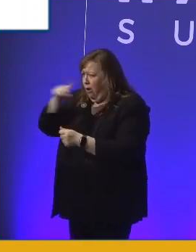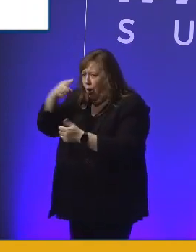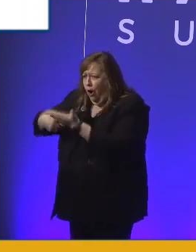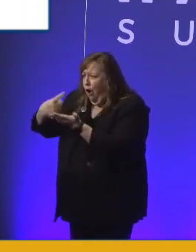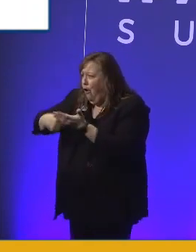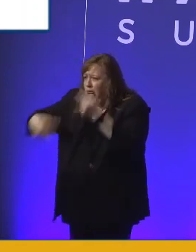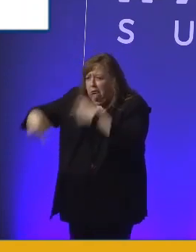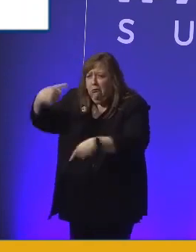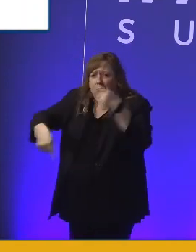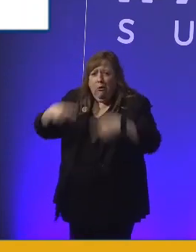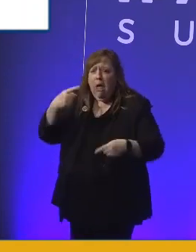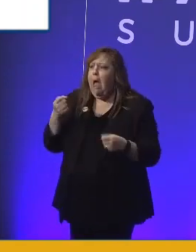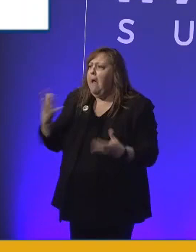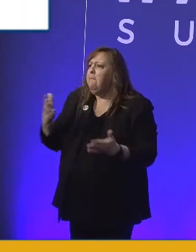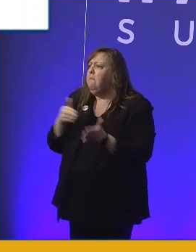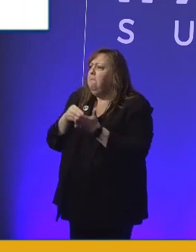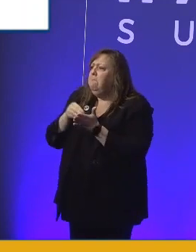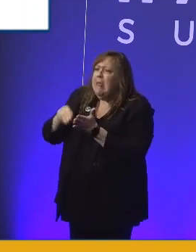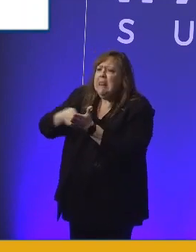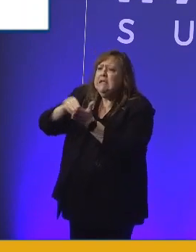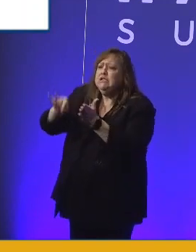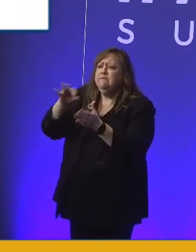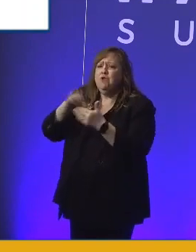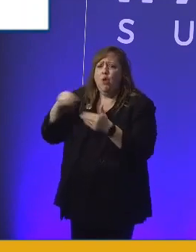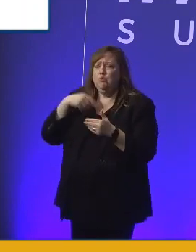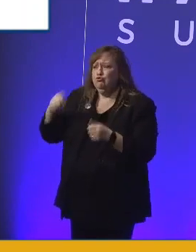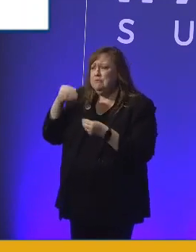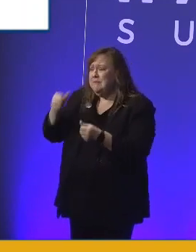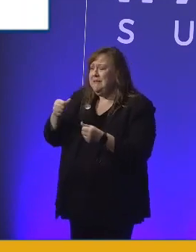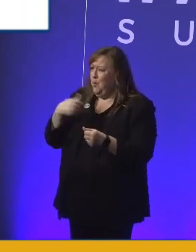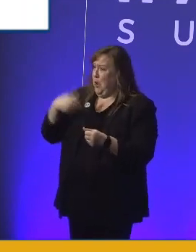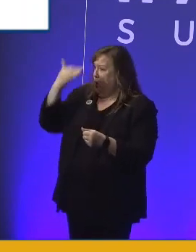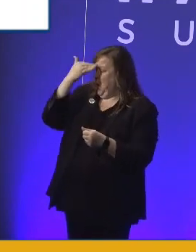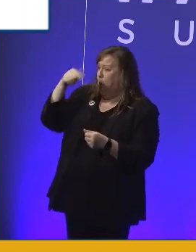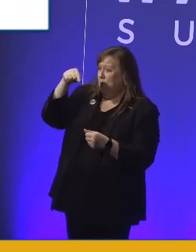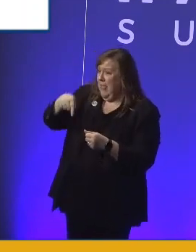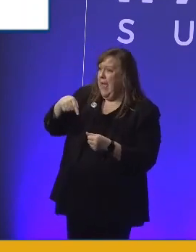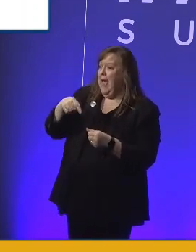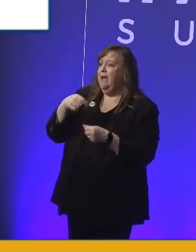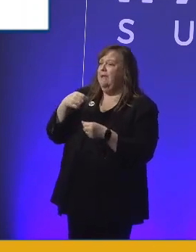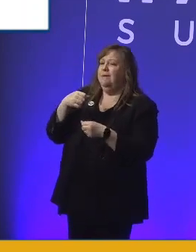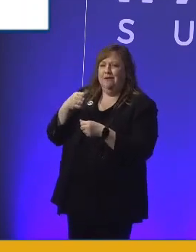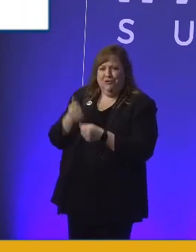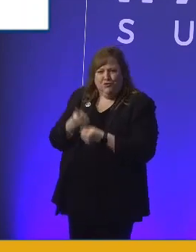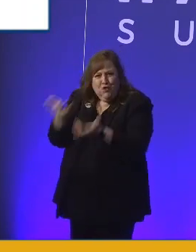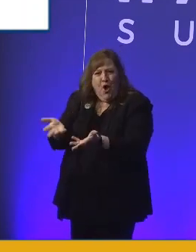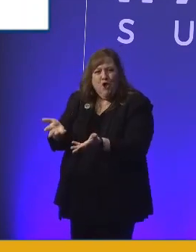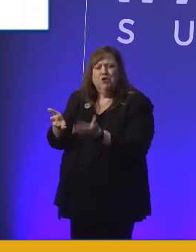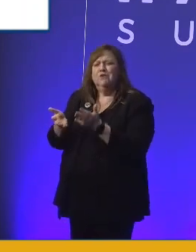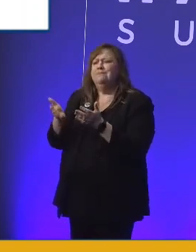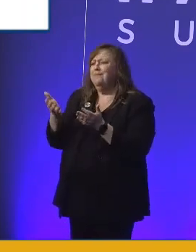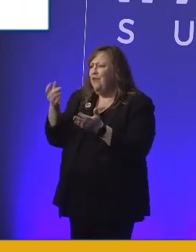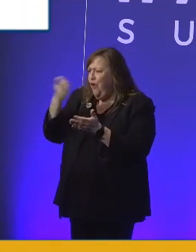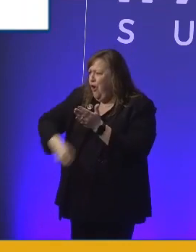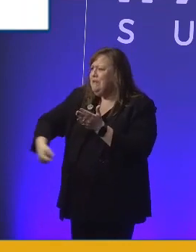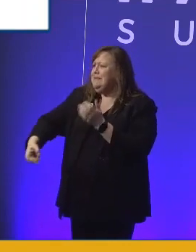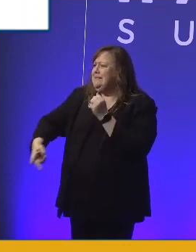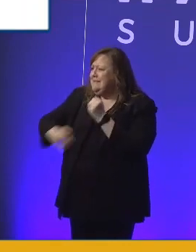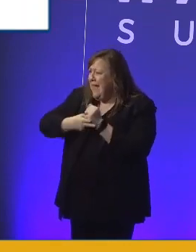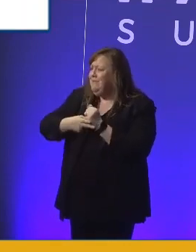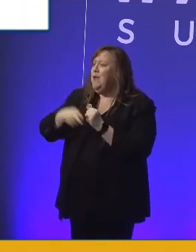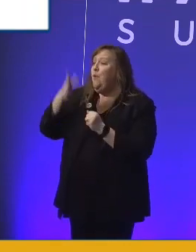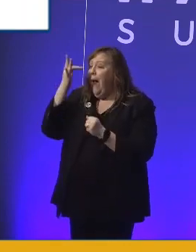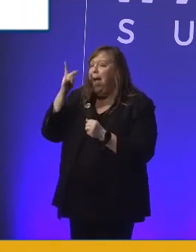in terms of how many millions should we spend when we know that it creates massive cost savings out there because people become independent.